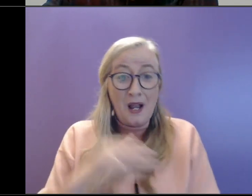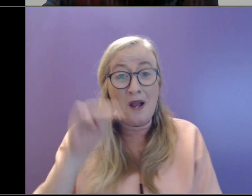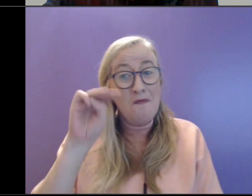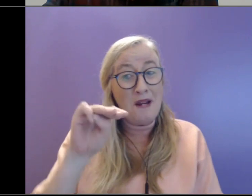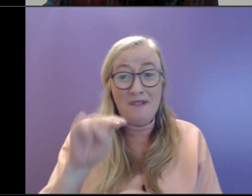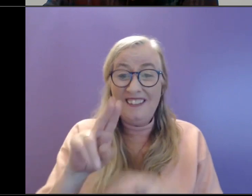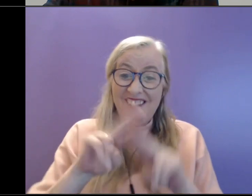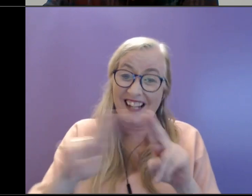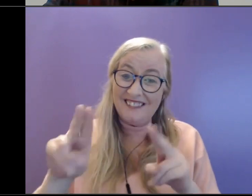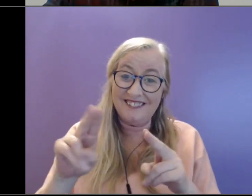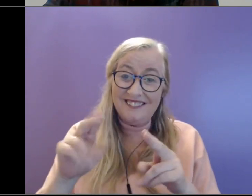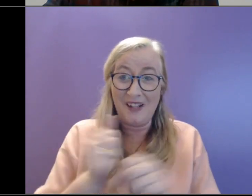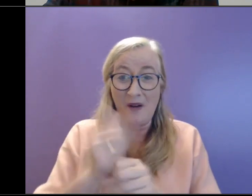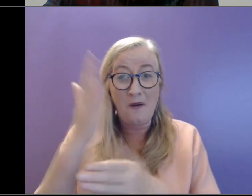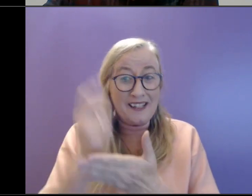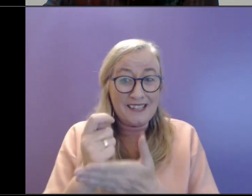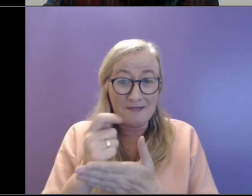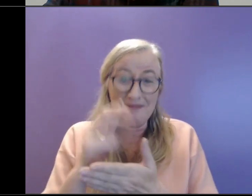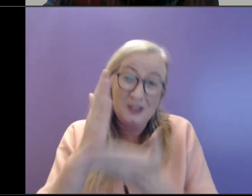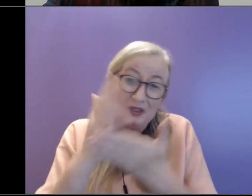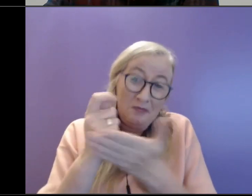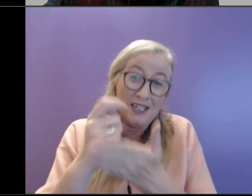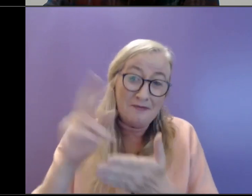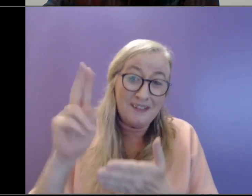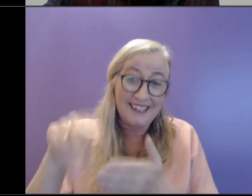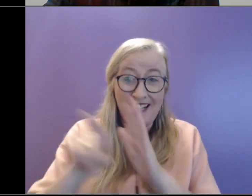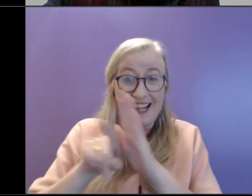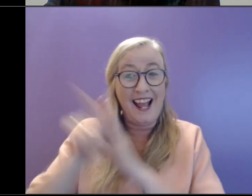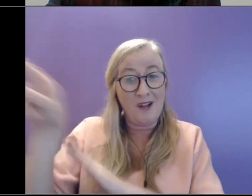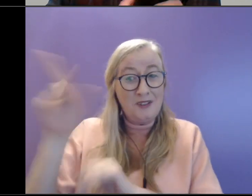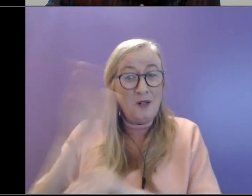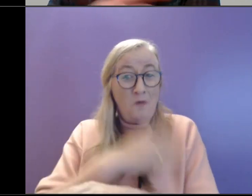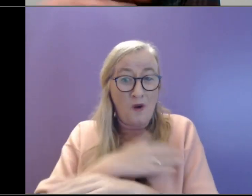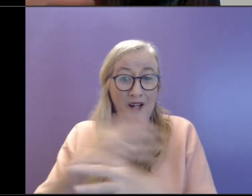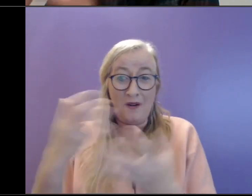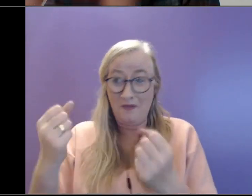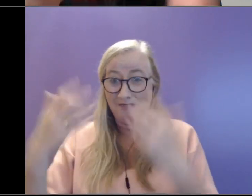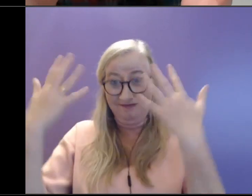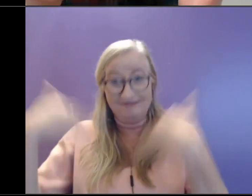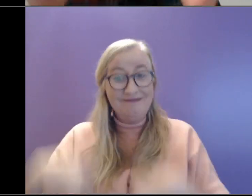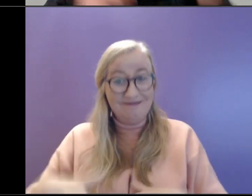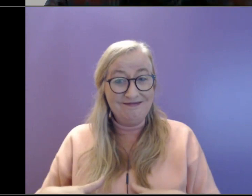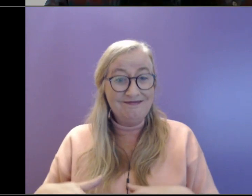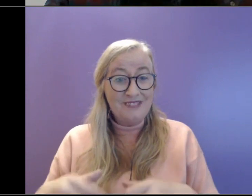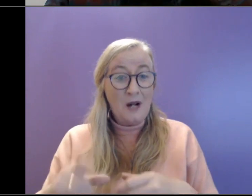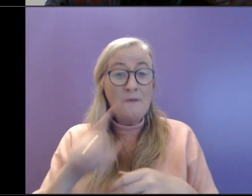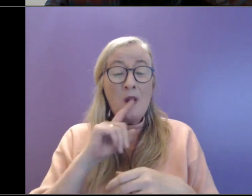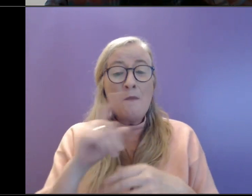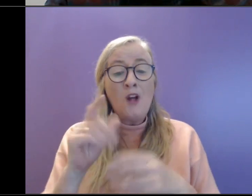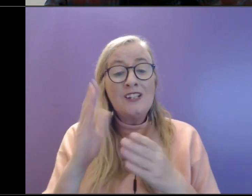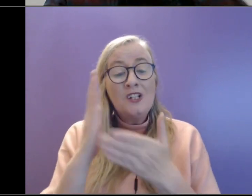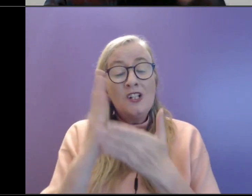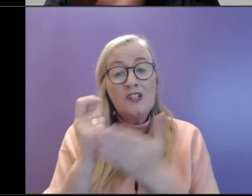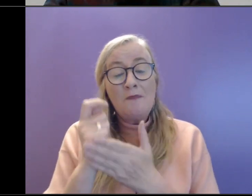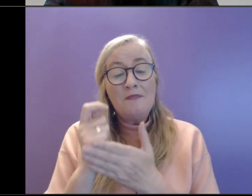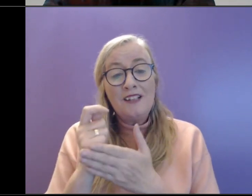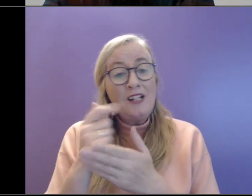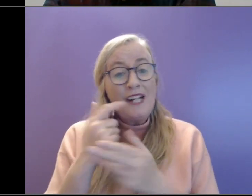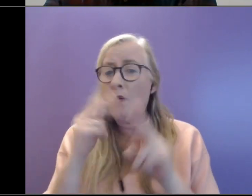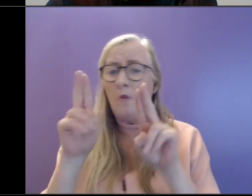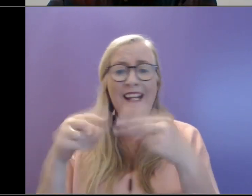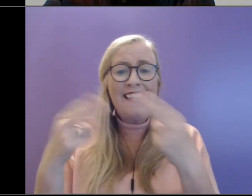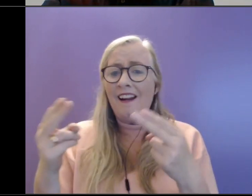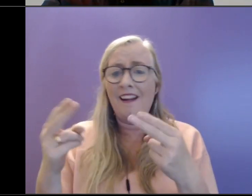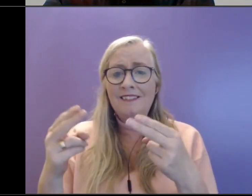I suppose we sometimes if we can't supplement the breath, know, if we can't fill in the blanks,